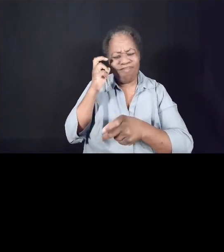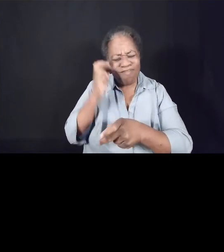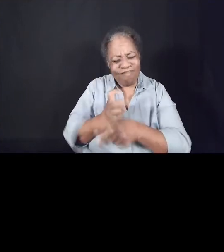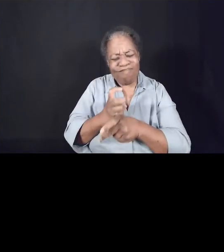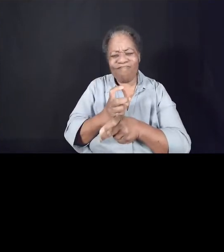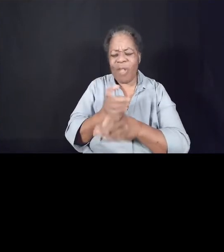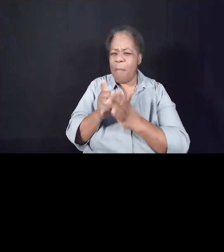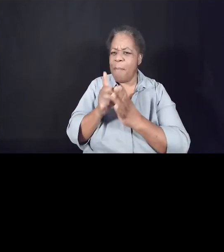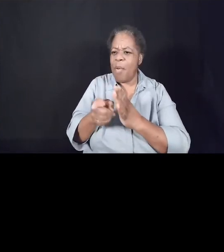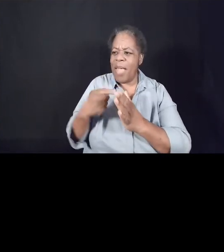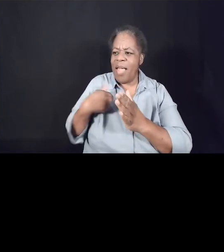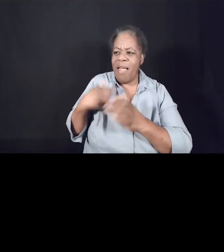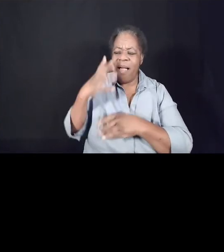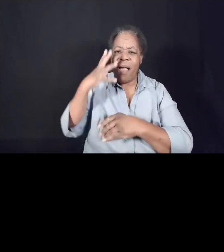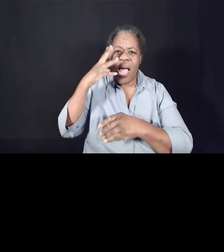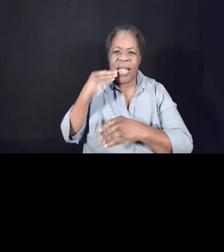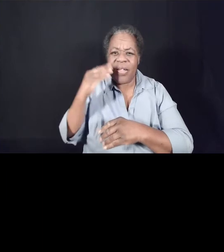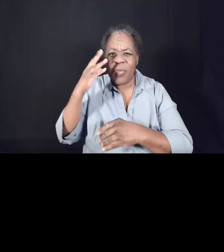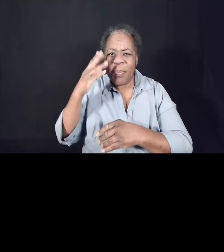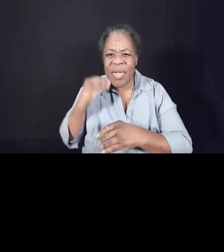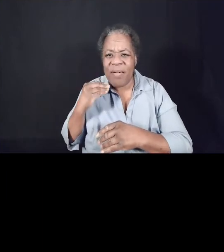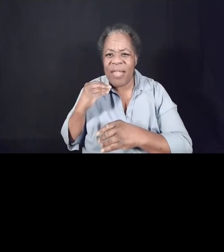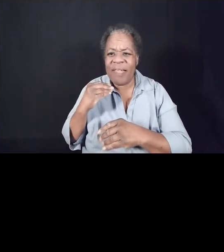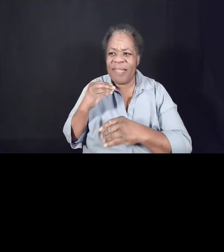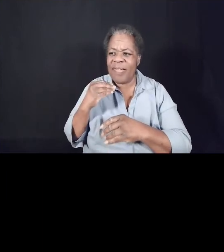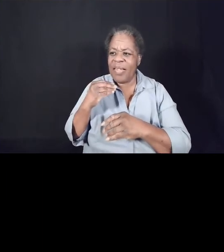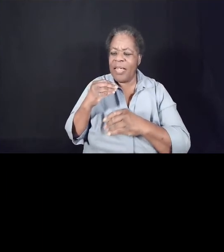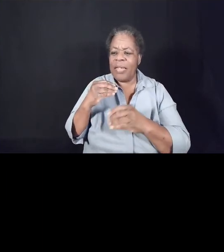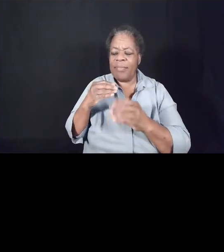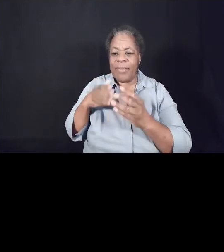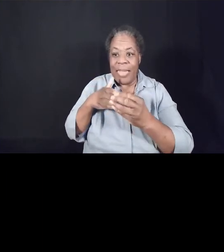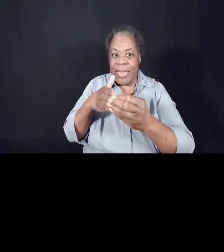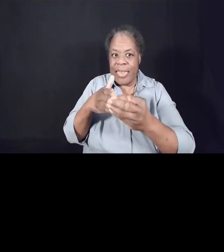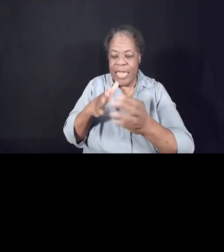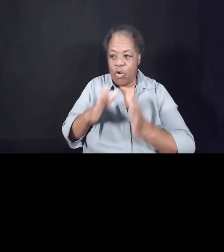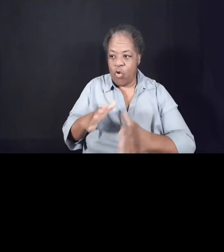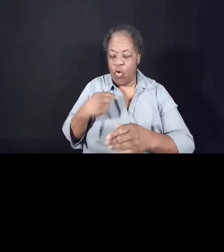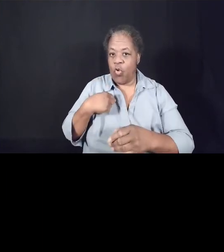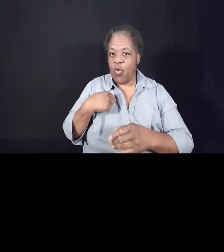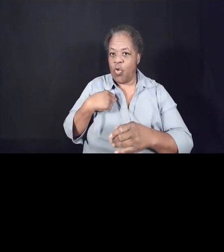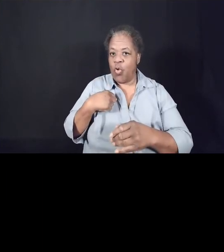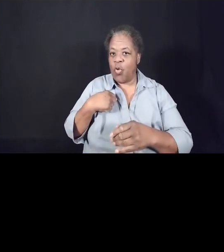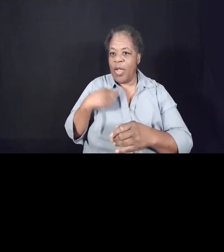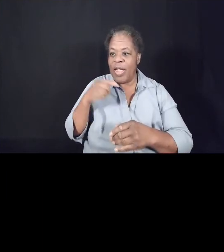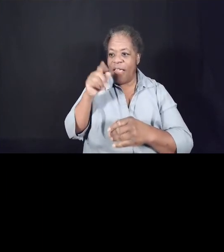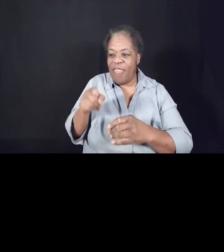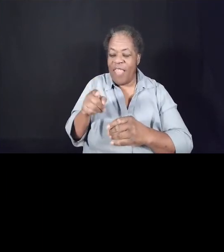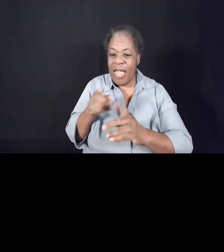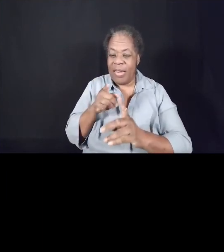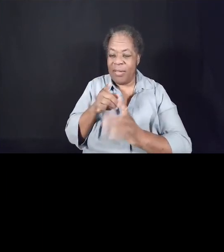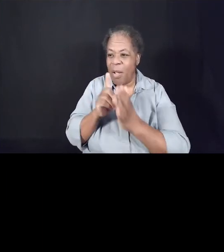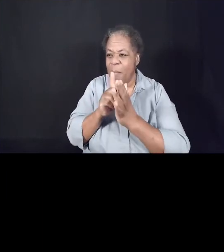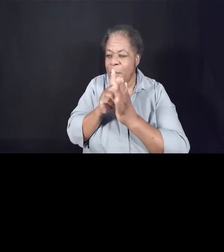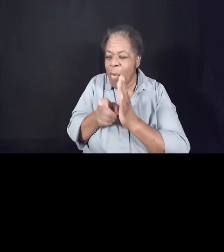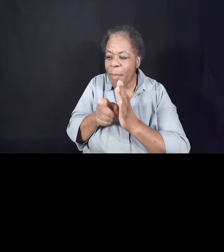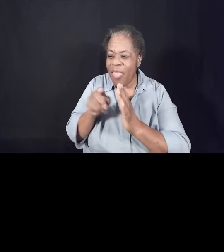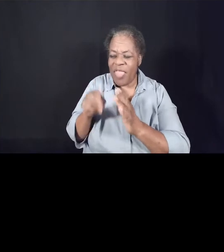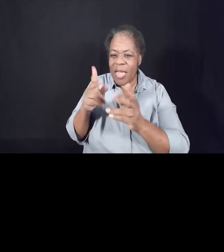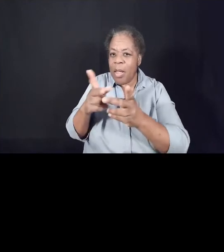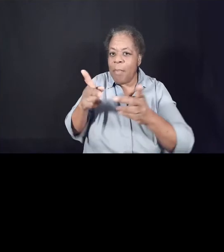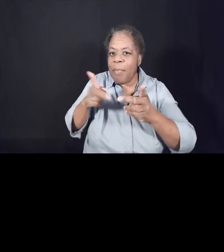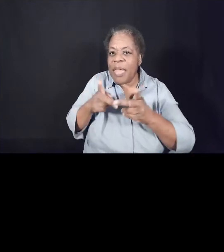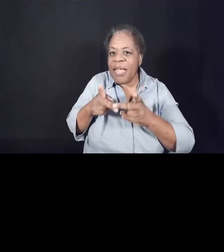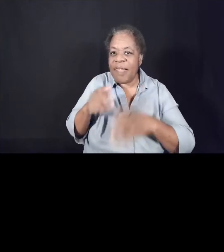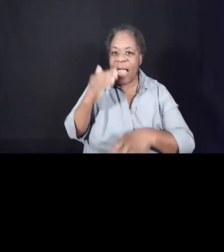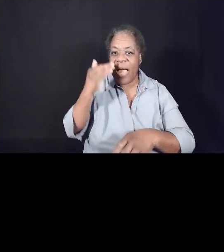experienced as a leader. It was precisely in that point and in that place that I knew that I was